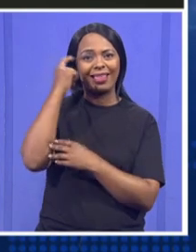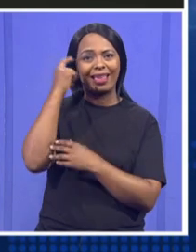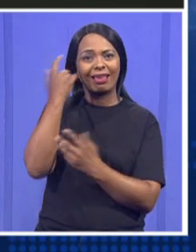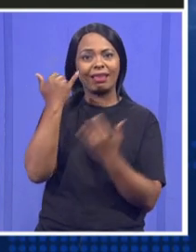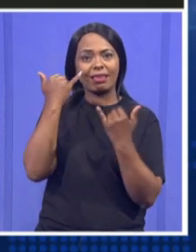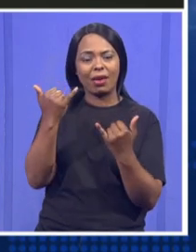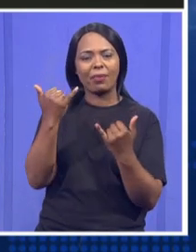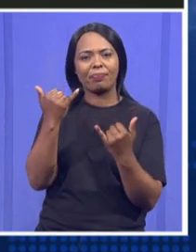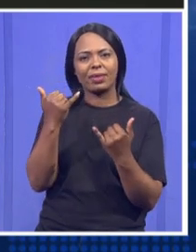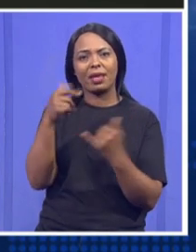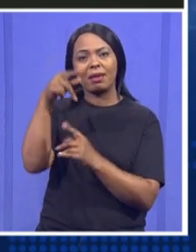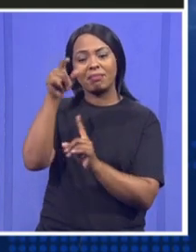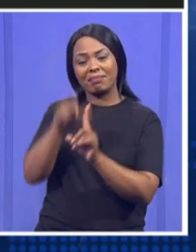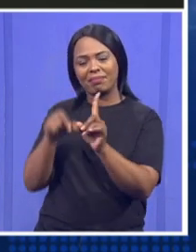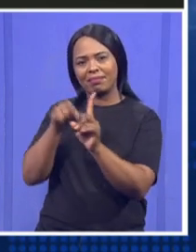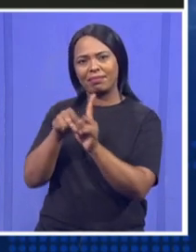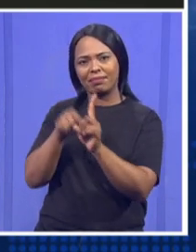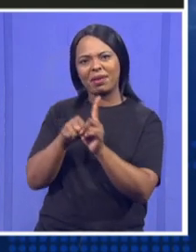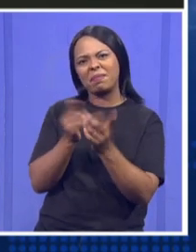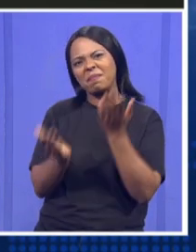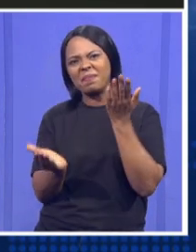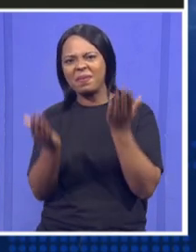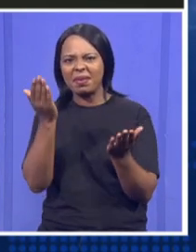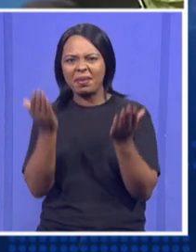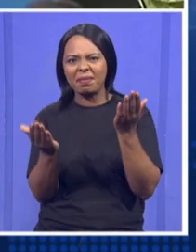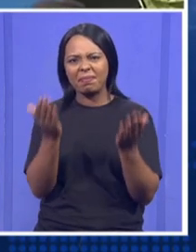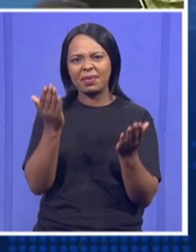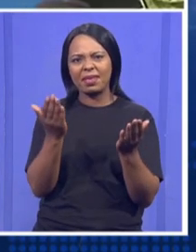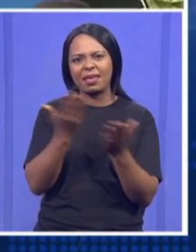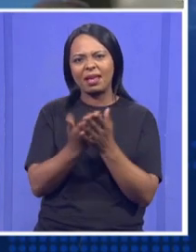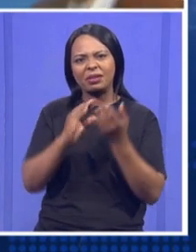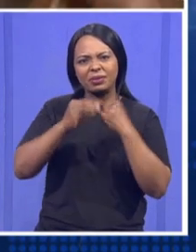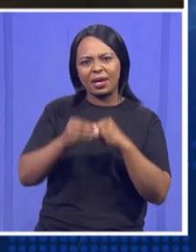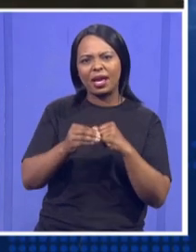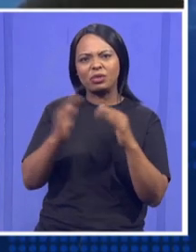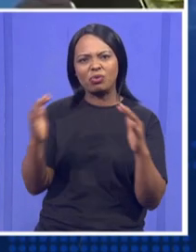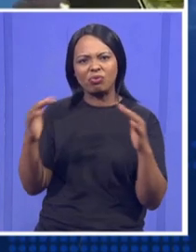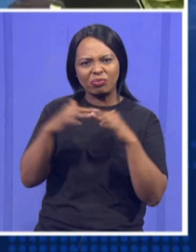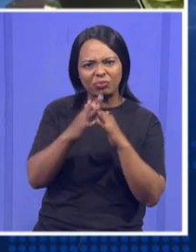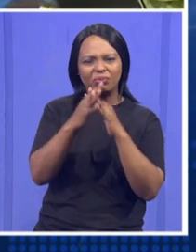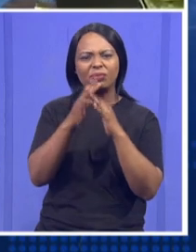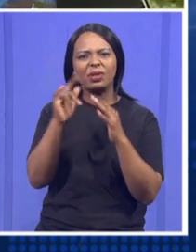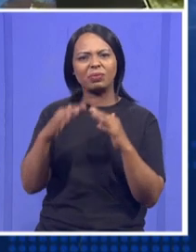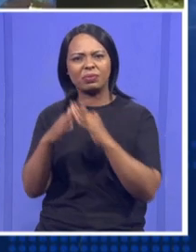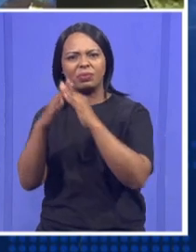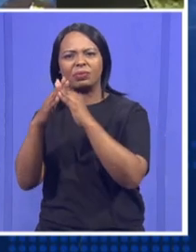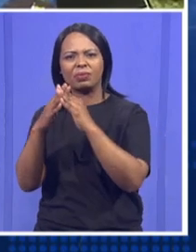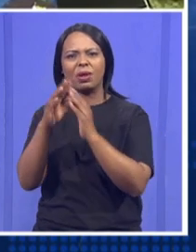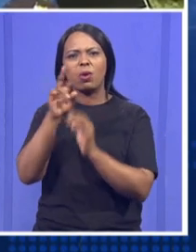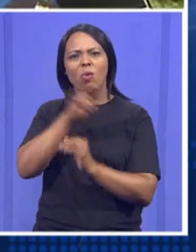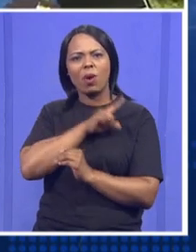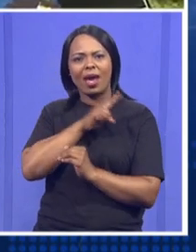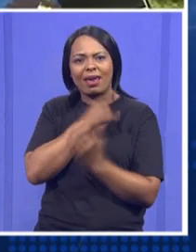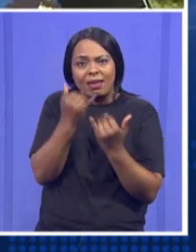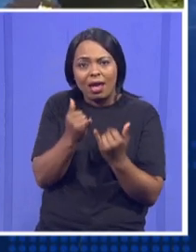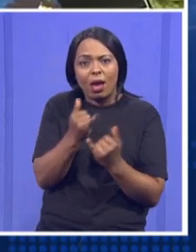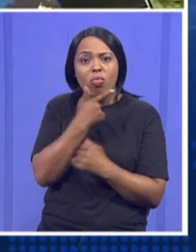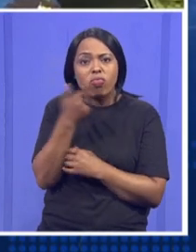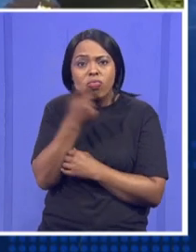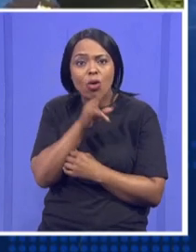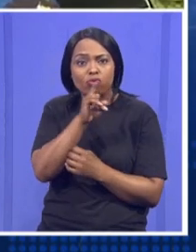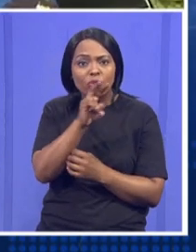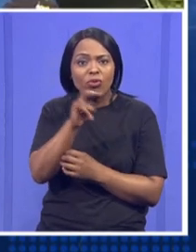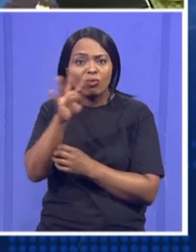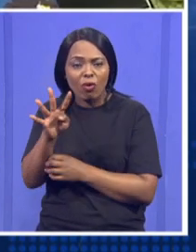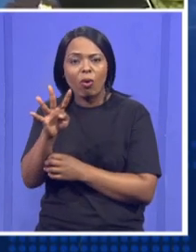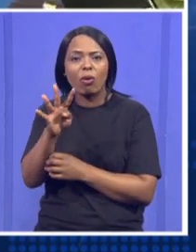might try to want to unify, particularly looking at the 2024 election, because like